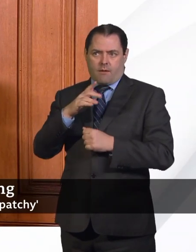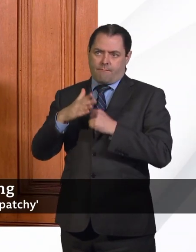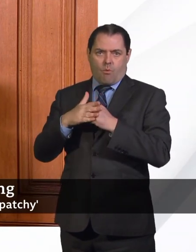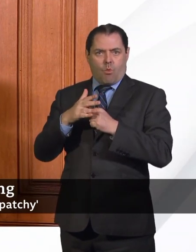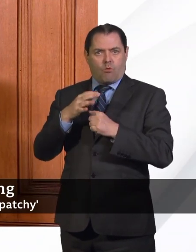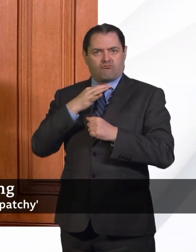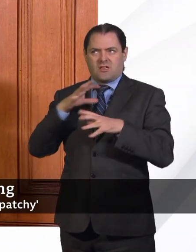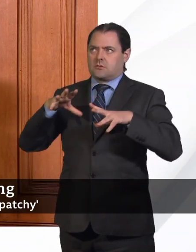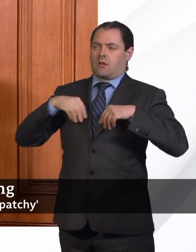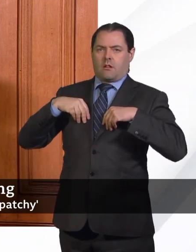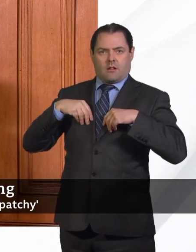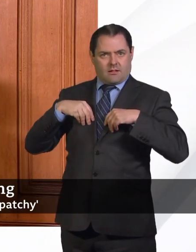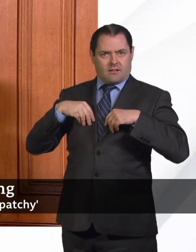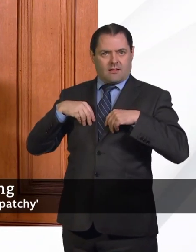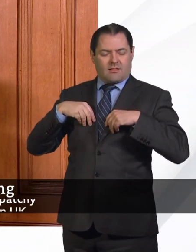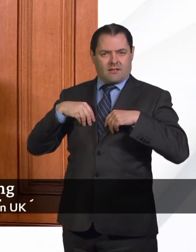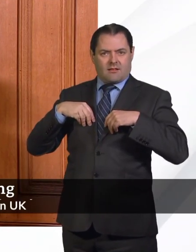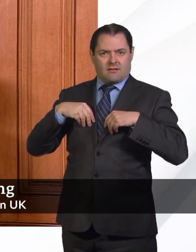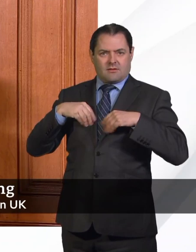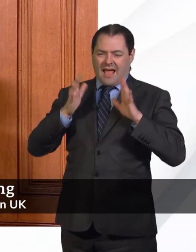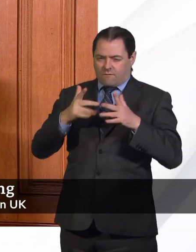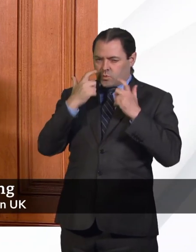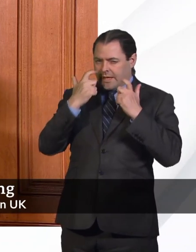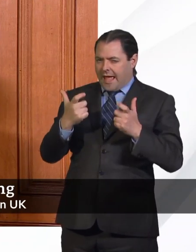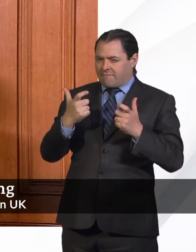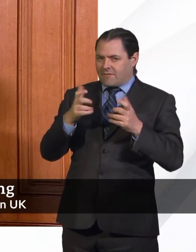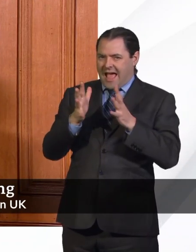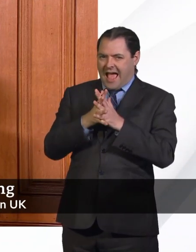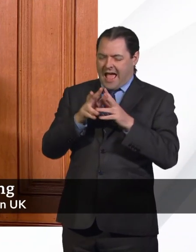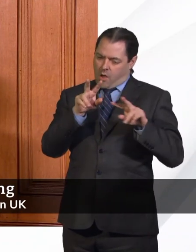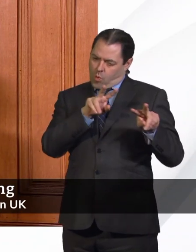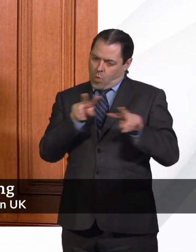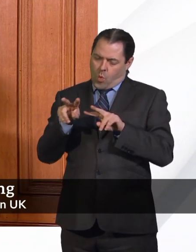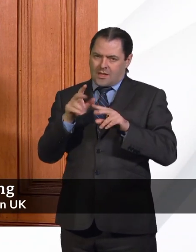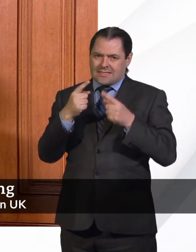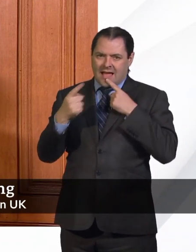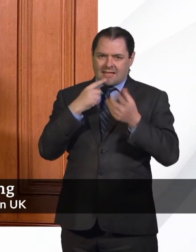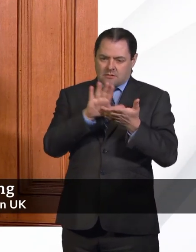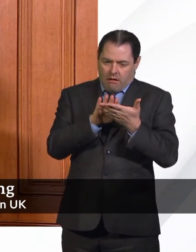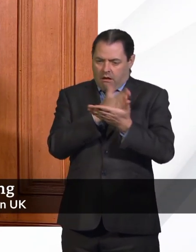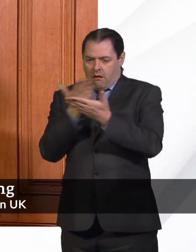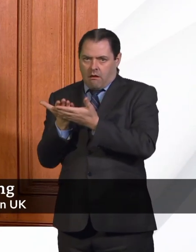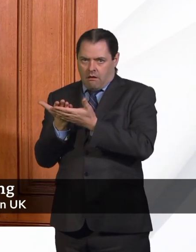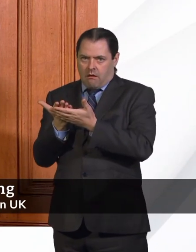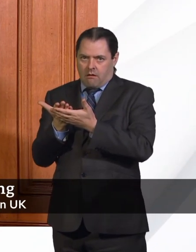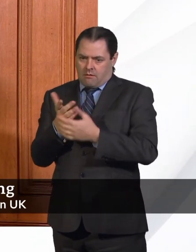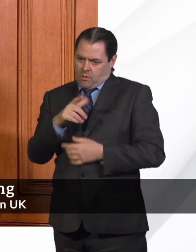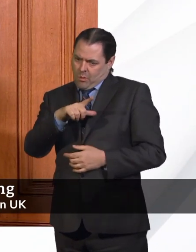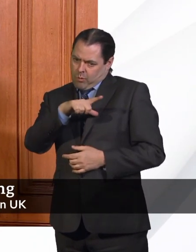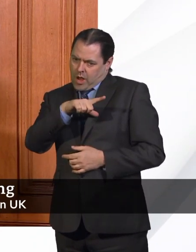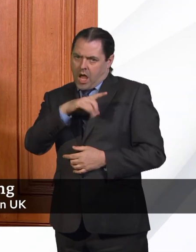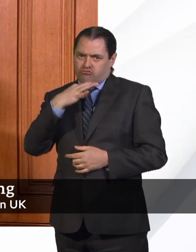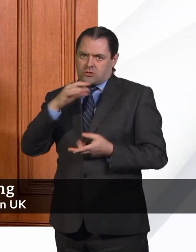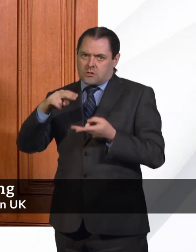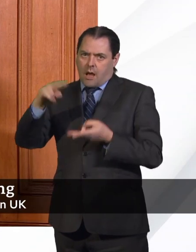So one just has to be a little bit careful in doing that risk assessment. One has to look at the causes of increased